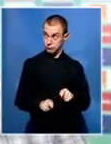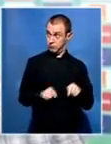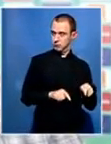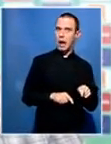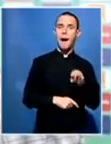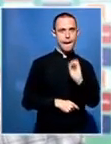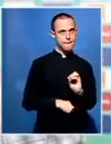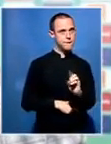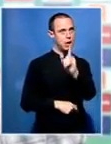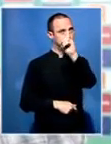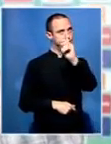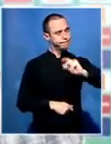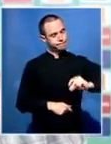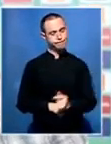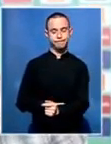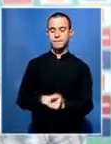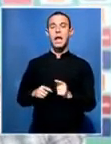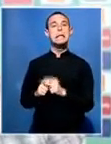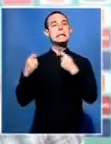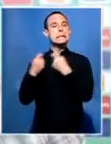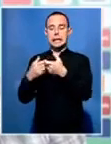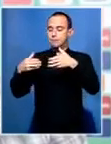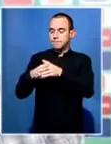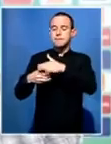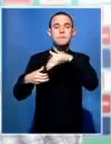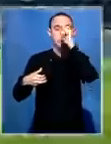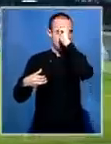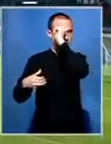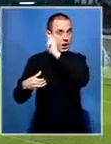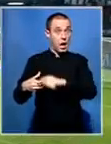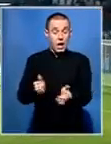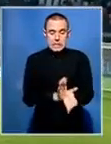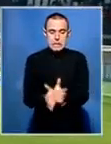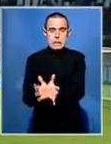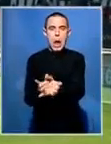only biggest problem, which is the problem at home, we couldn't score the goals that we created.